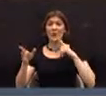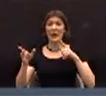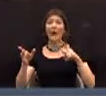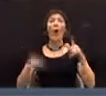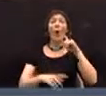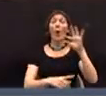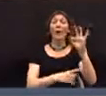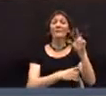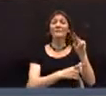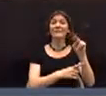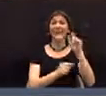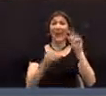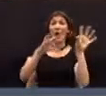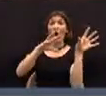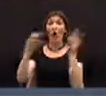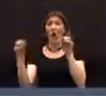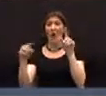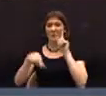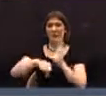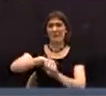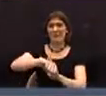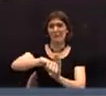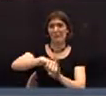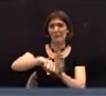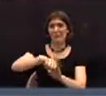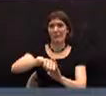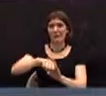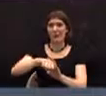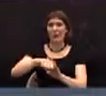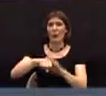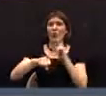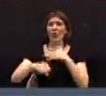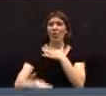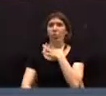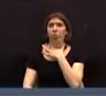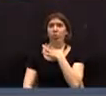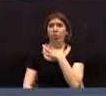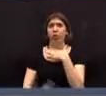it off, but what's going to happen is we will have no air whatsoever.